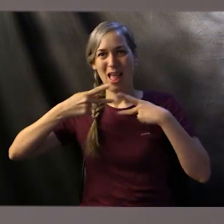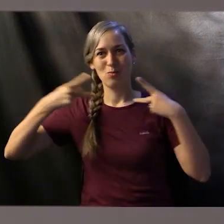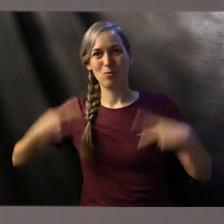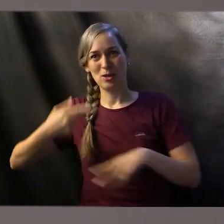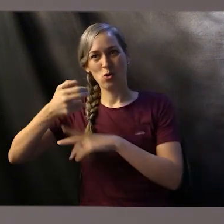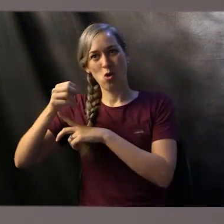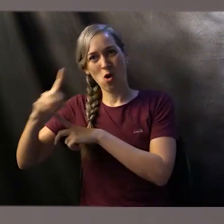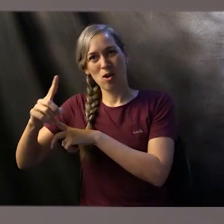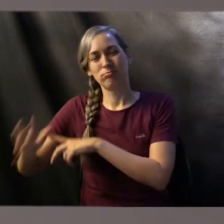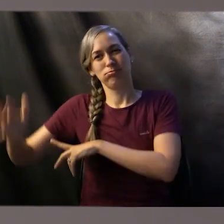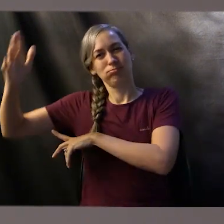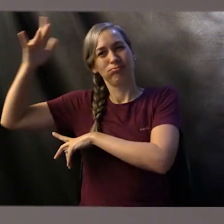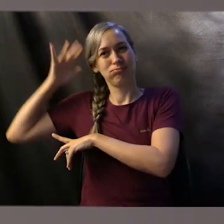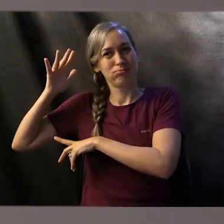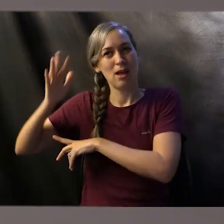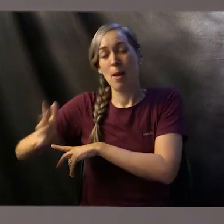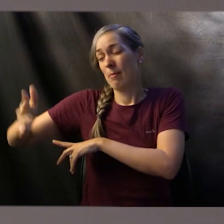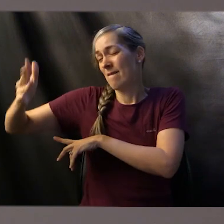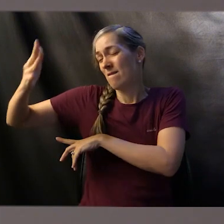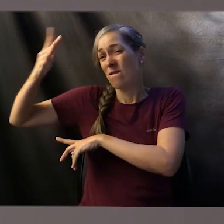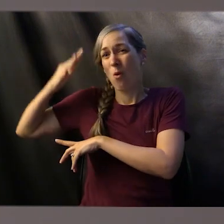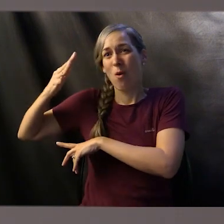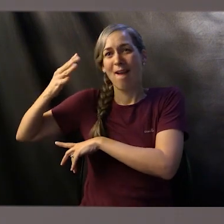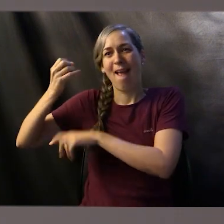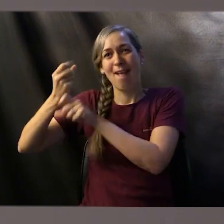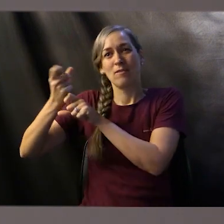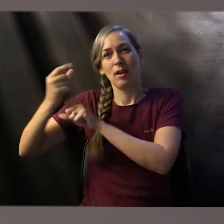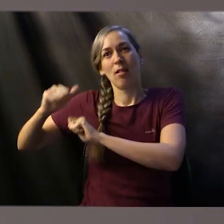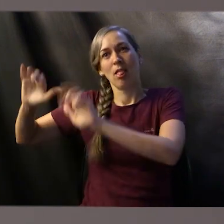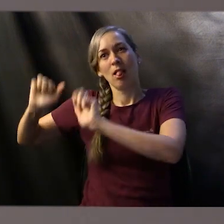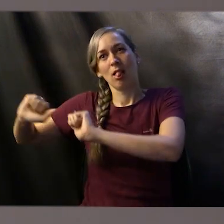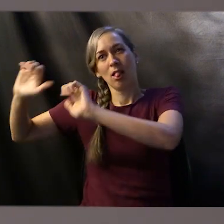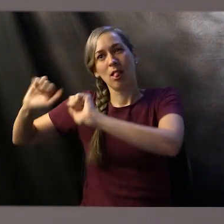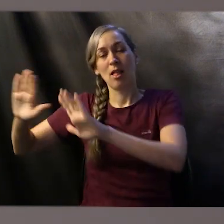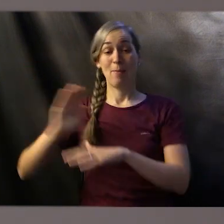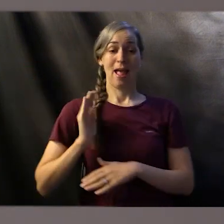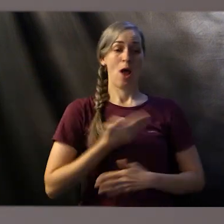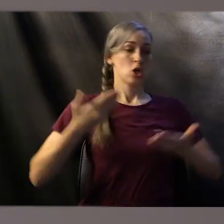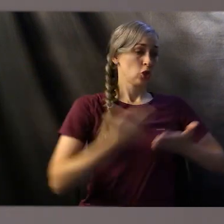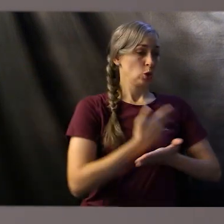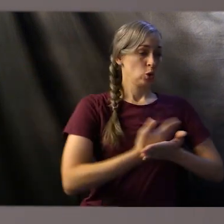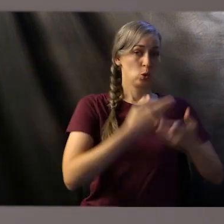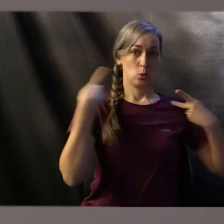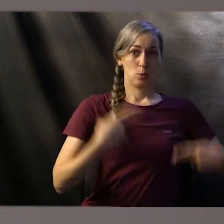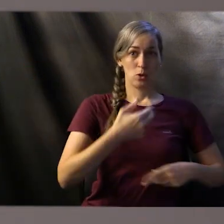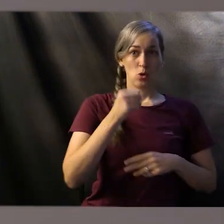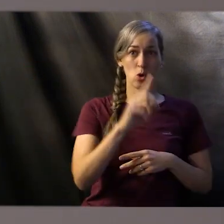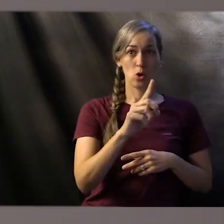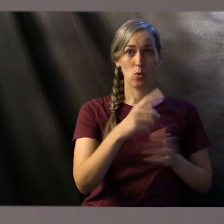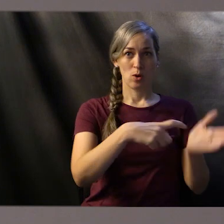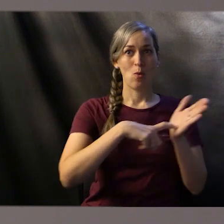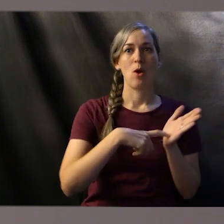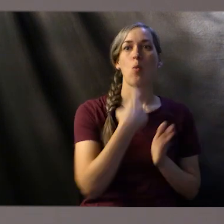sacrifices every year. our priesthood only needed one sacrifice. The old priesthood could